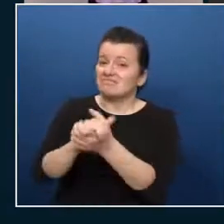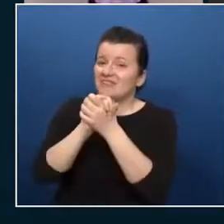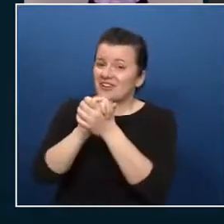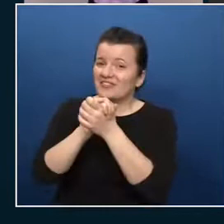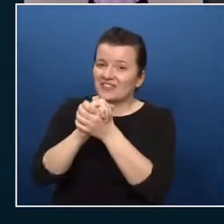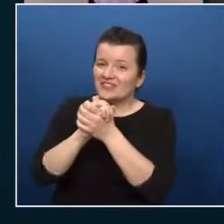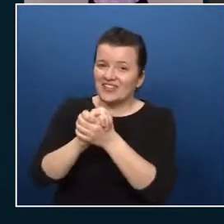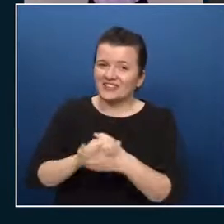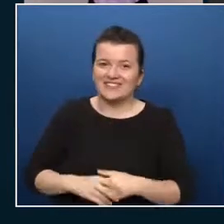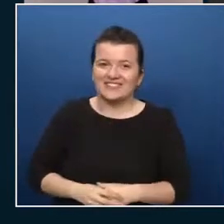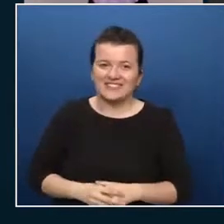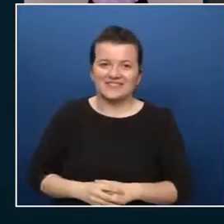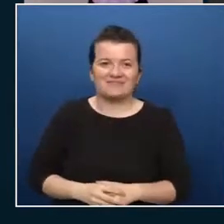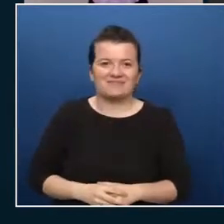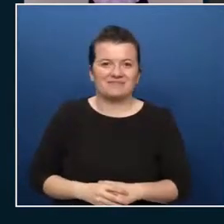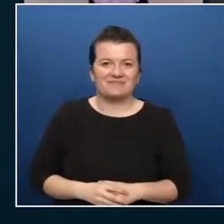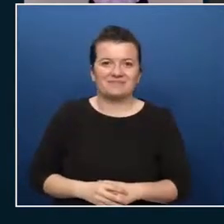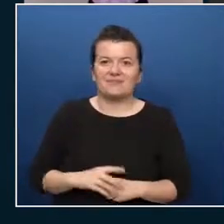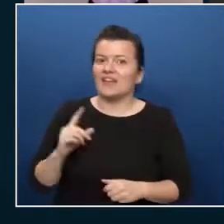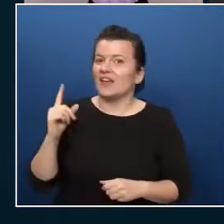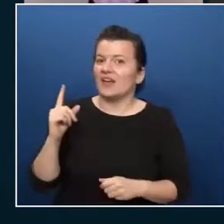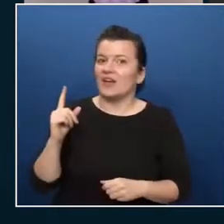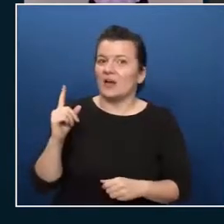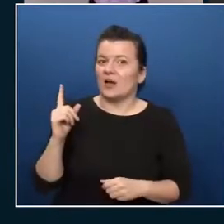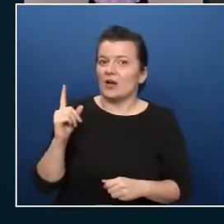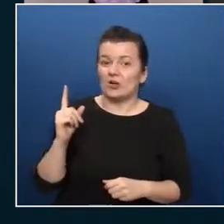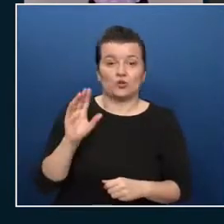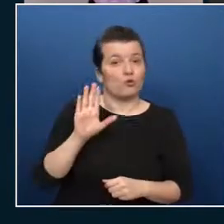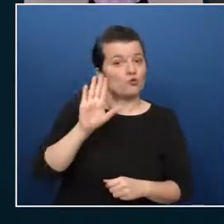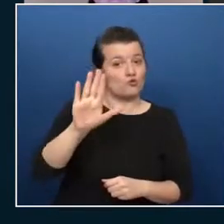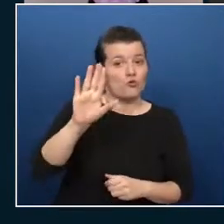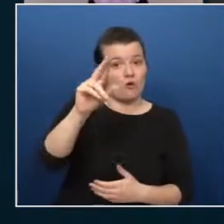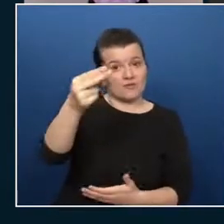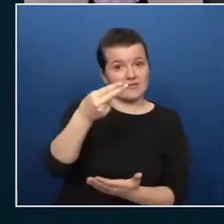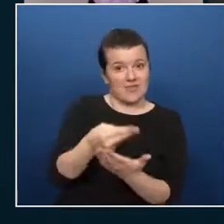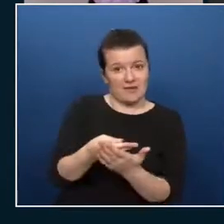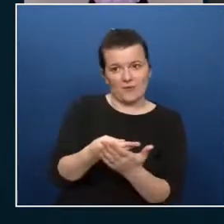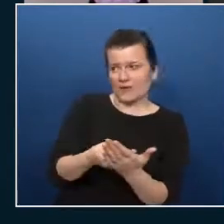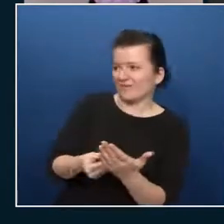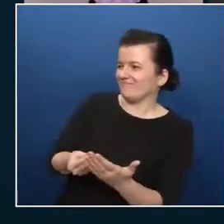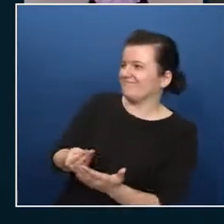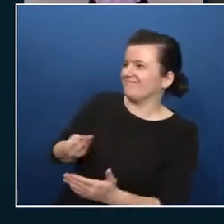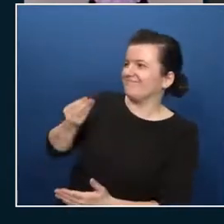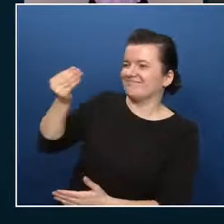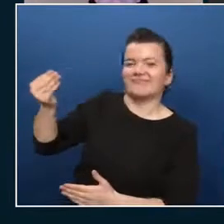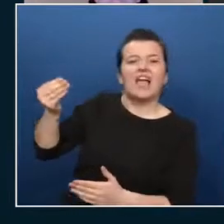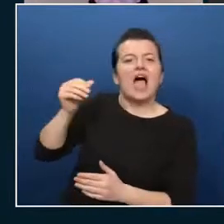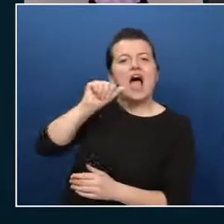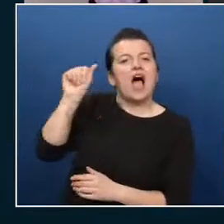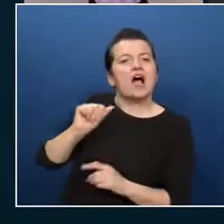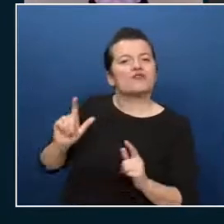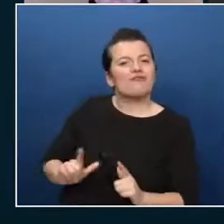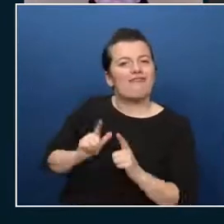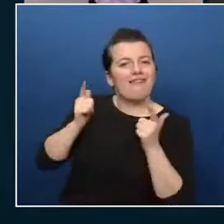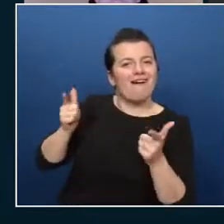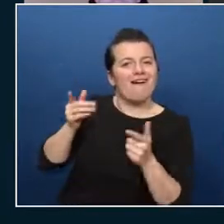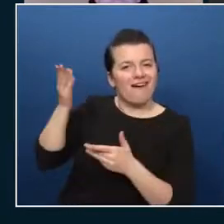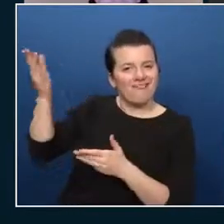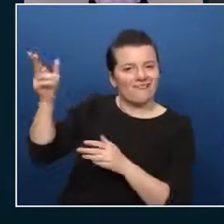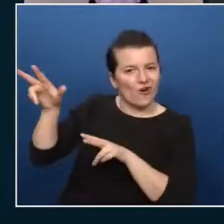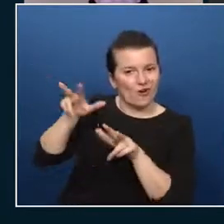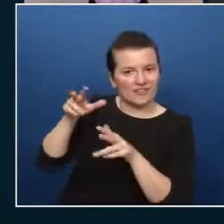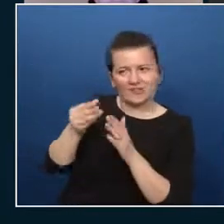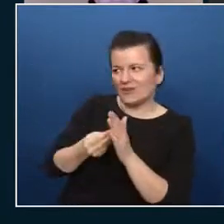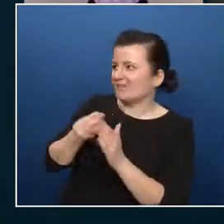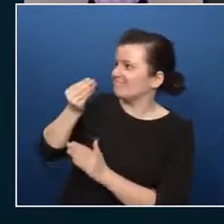will we will give your name to the azure live event people and make sure that that VIP package finds